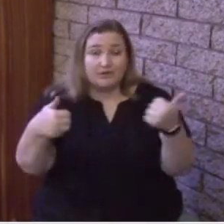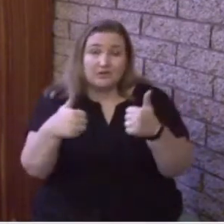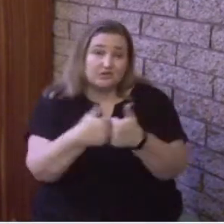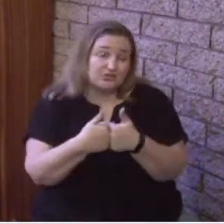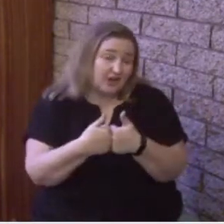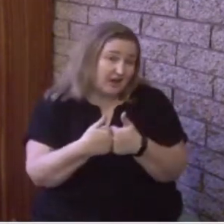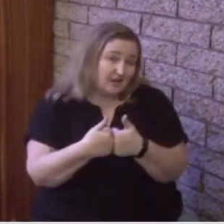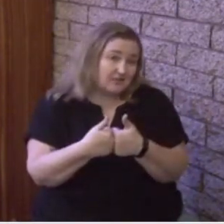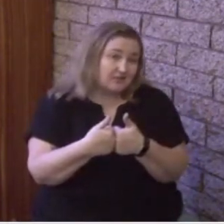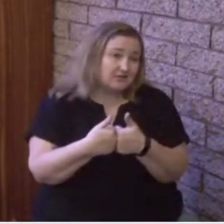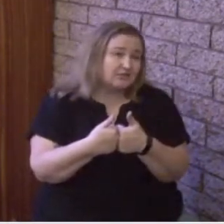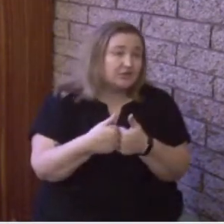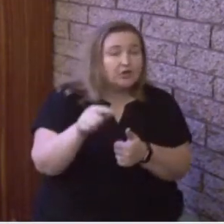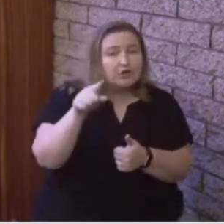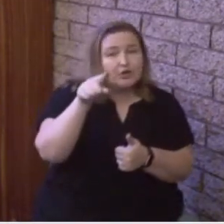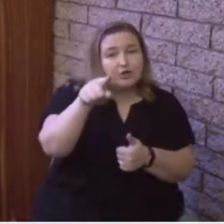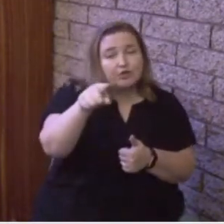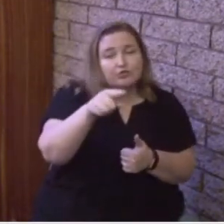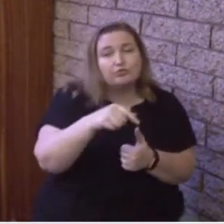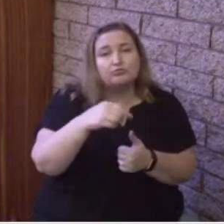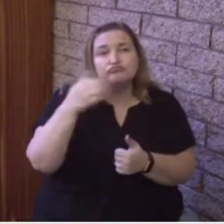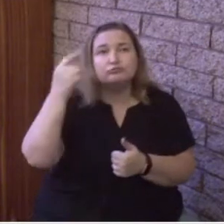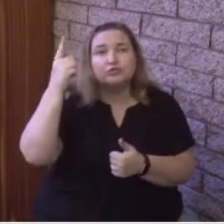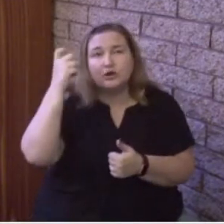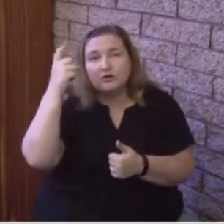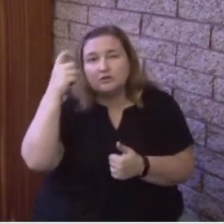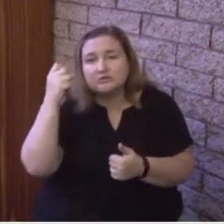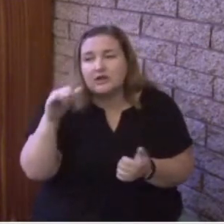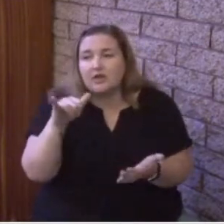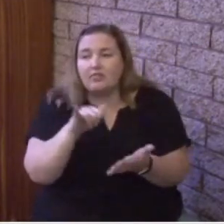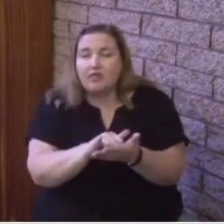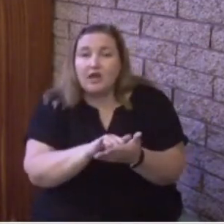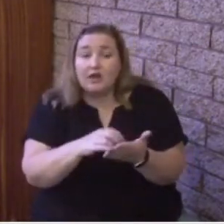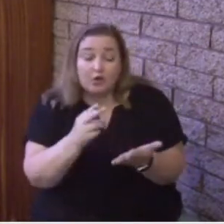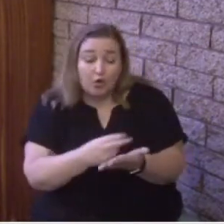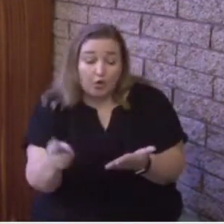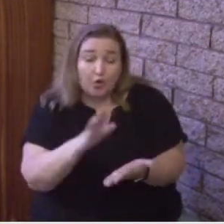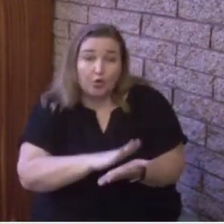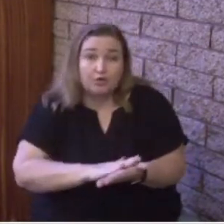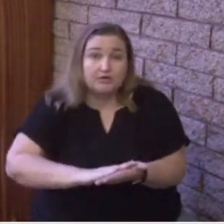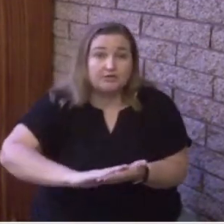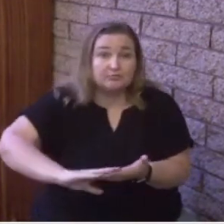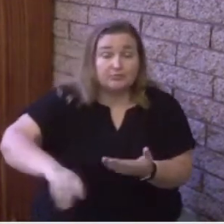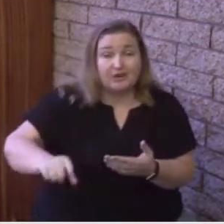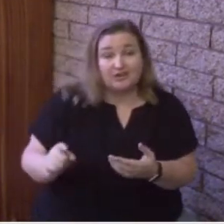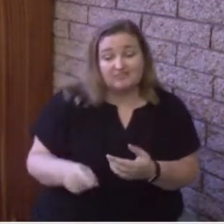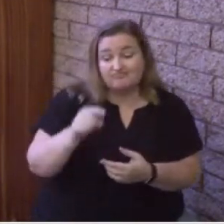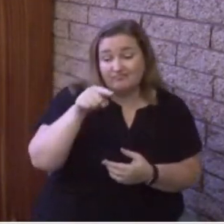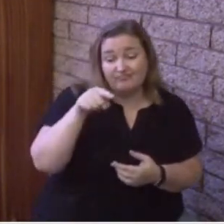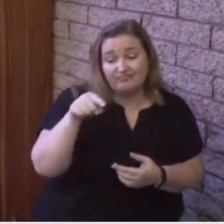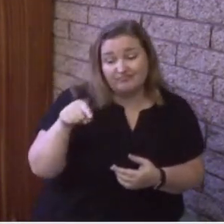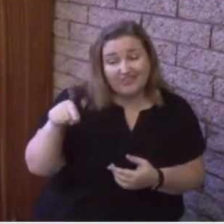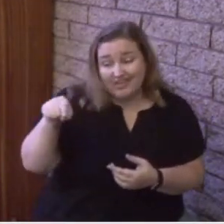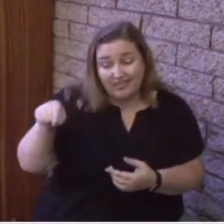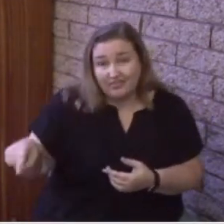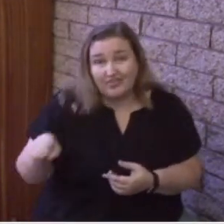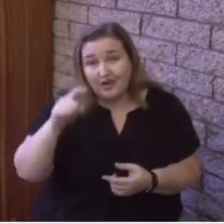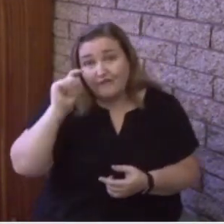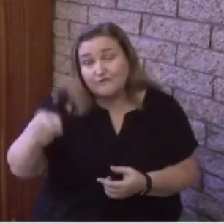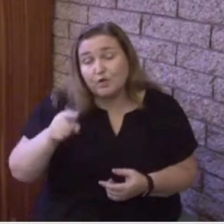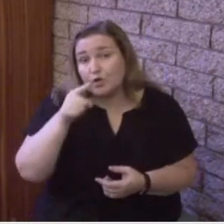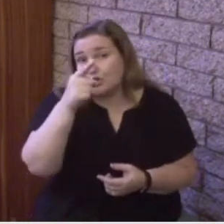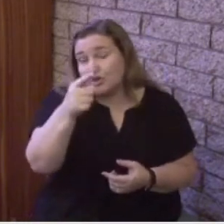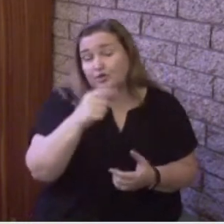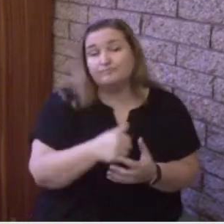Spirit is there for you. How? Why? I'm going to go over to John chapter 16.